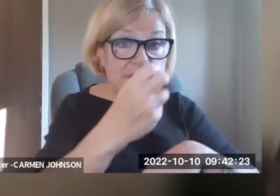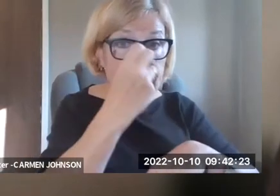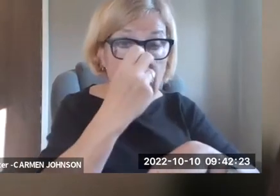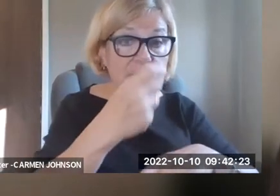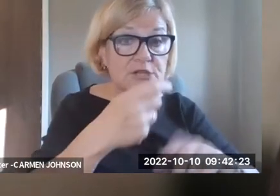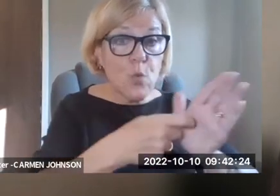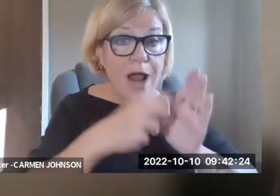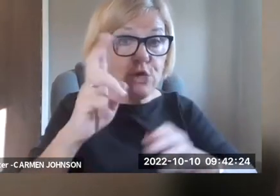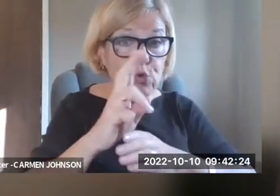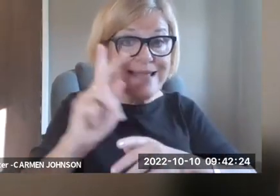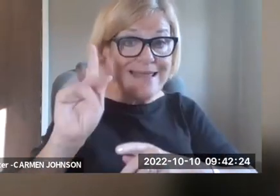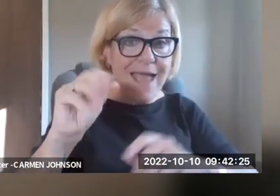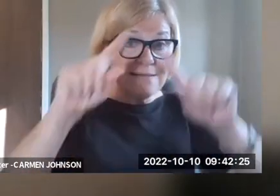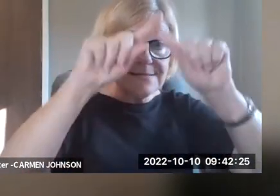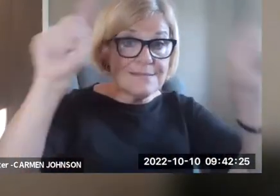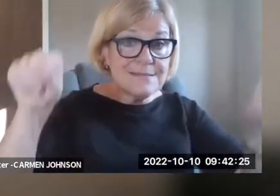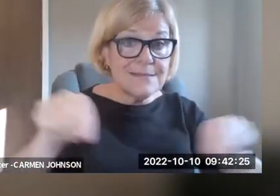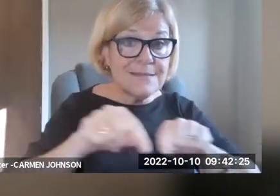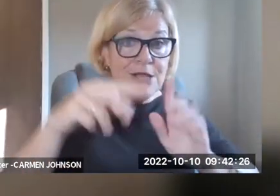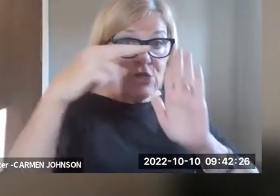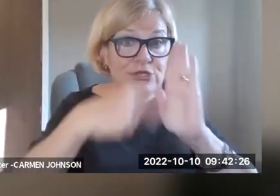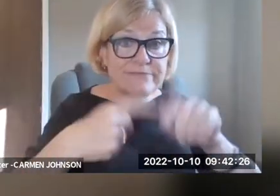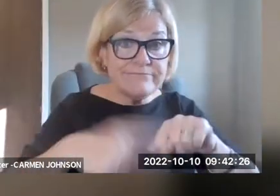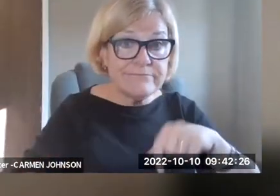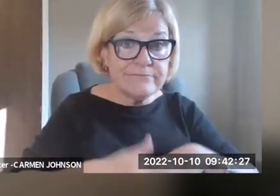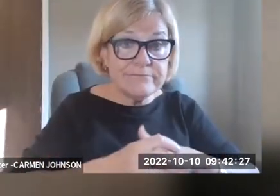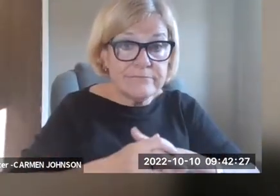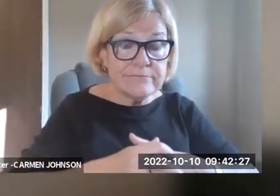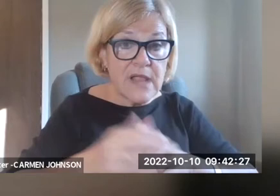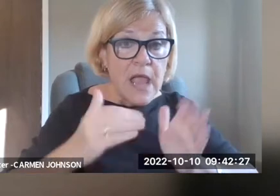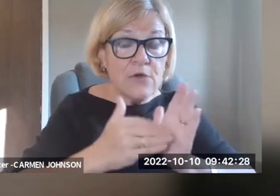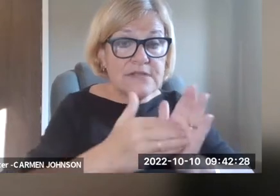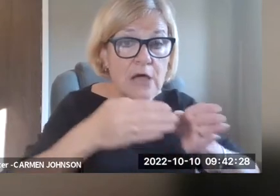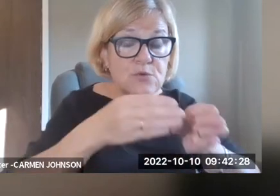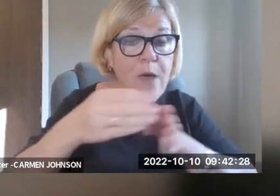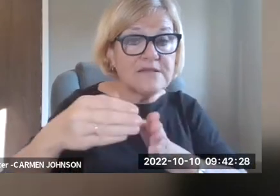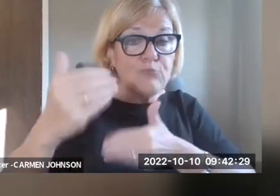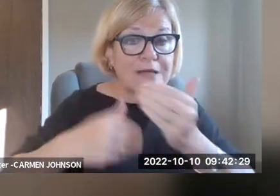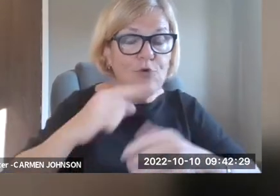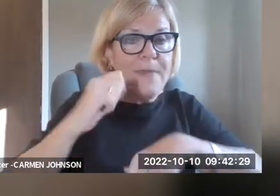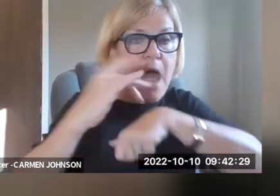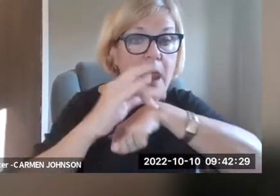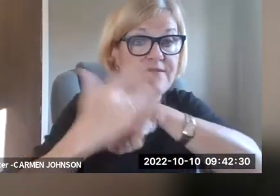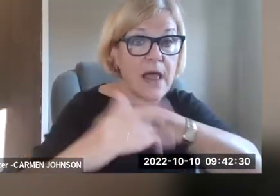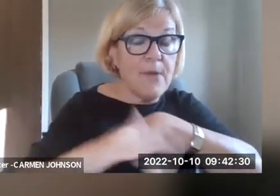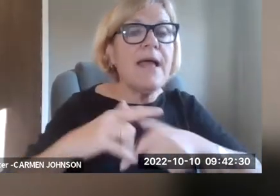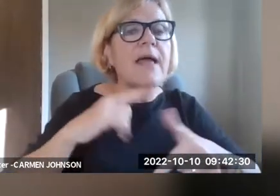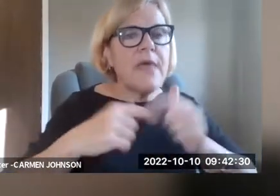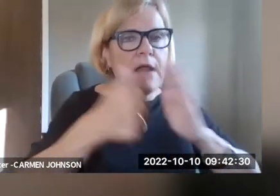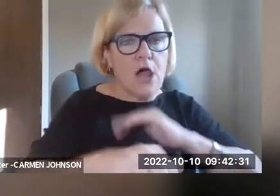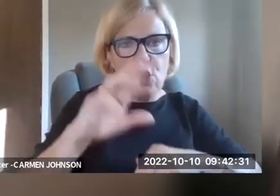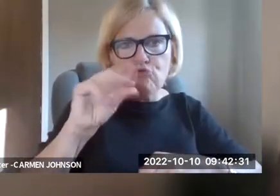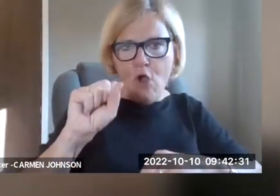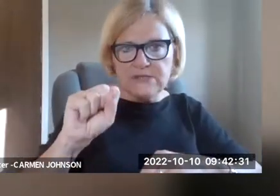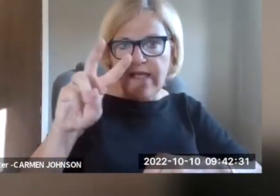throws them in the waste paper basket, or because, um, a person who's blind is required to use a kiosk that doesn't have a screen